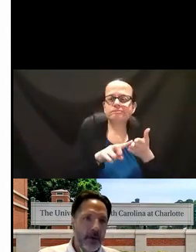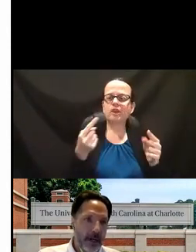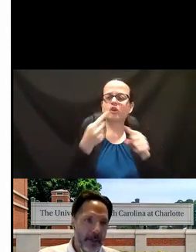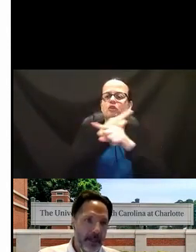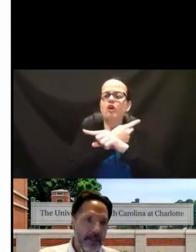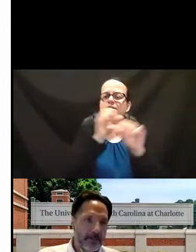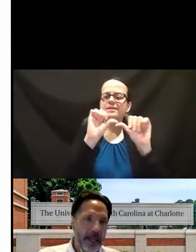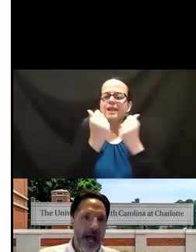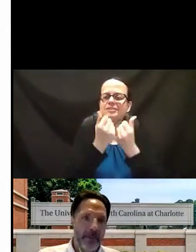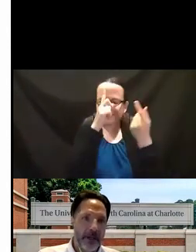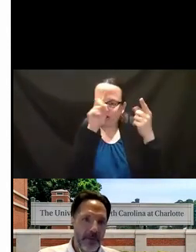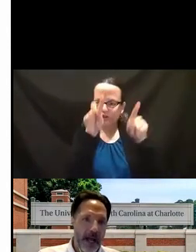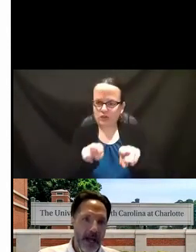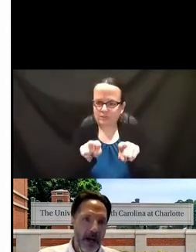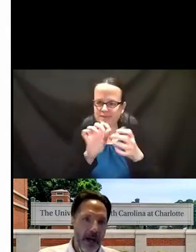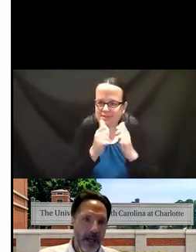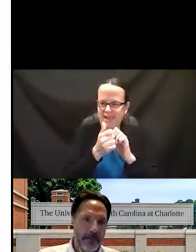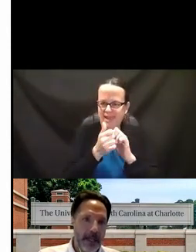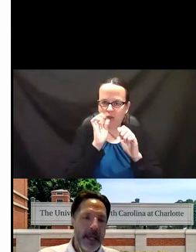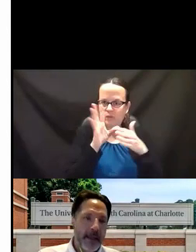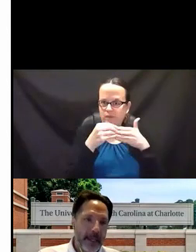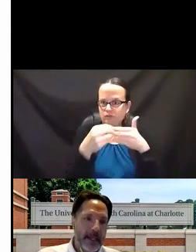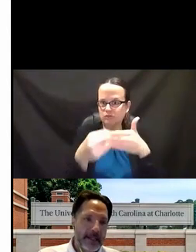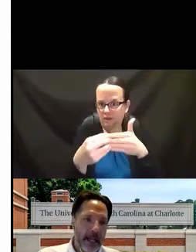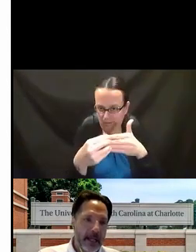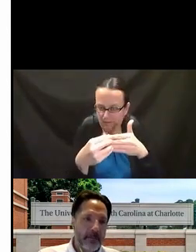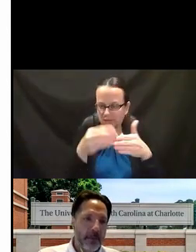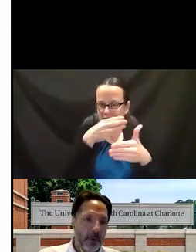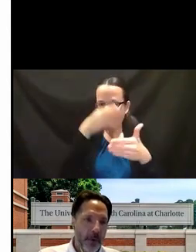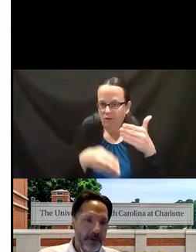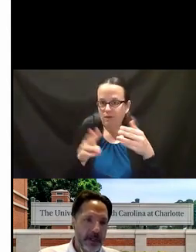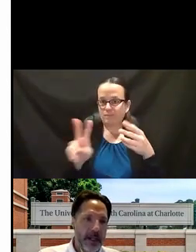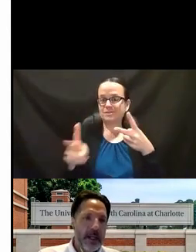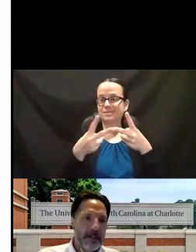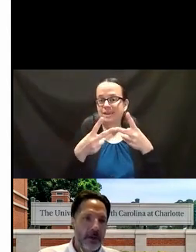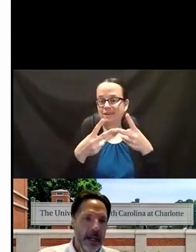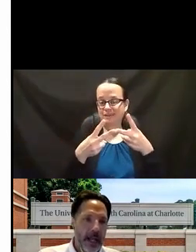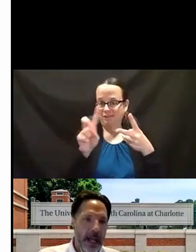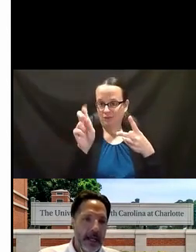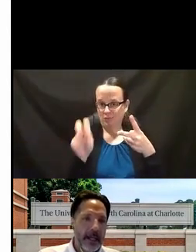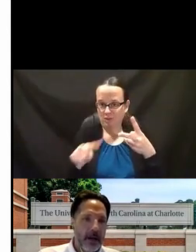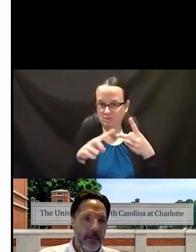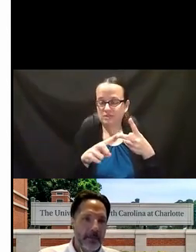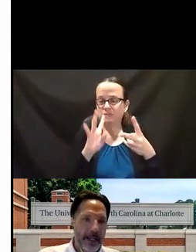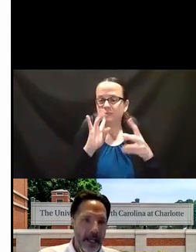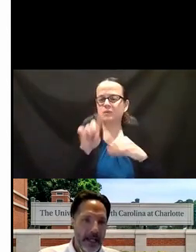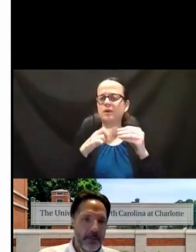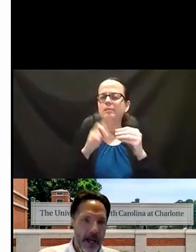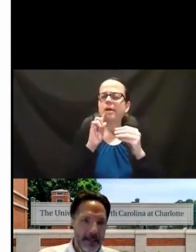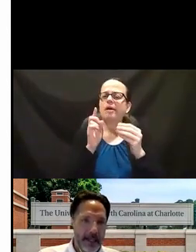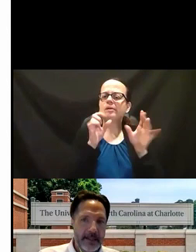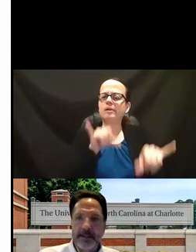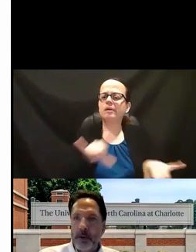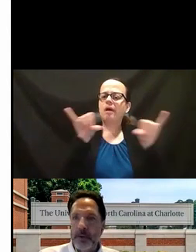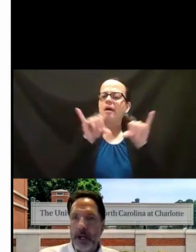agreements and how they drive outcomes. And the second poll question is looking at a common planning